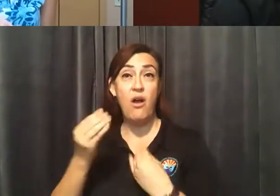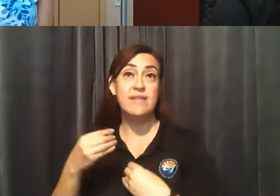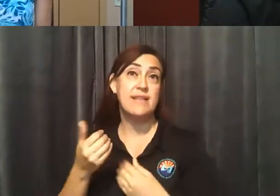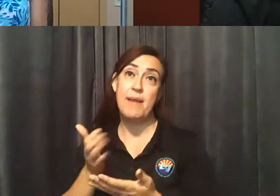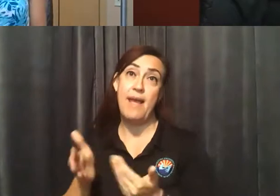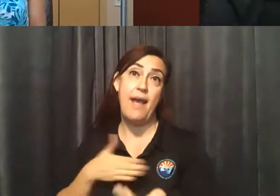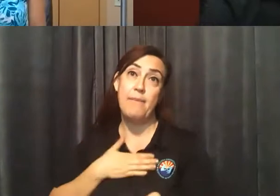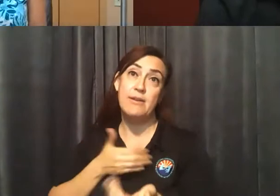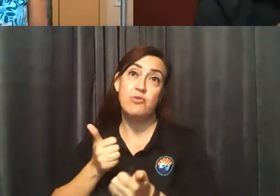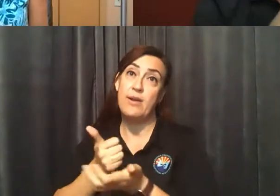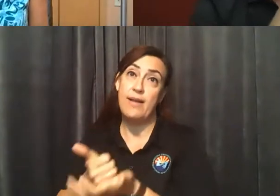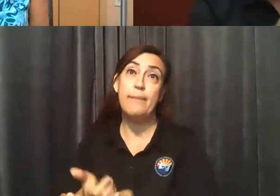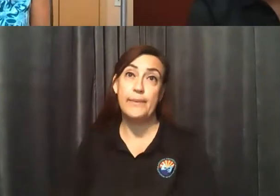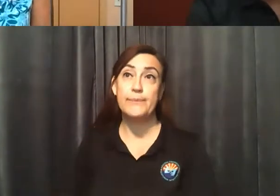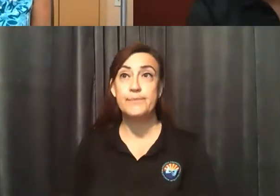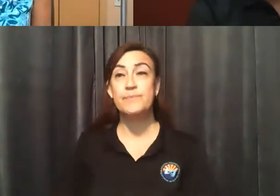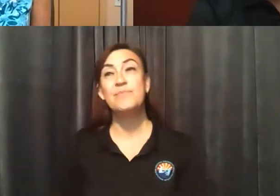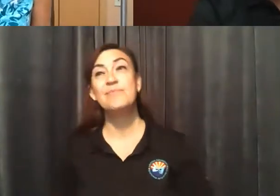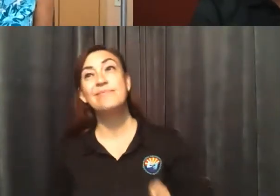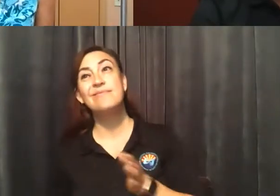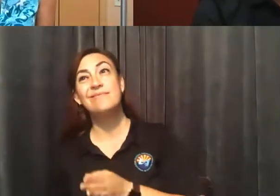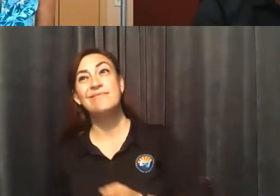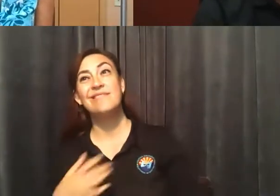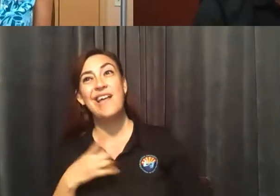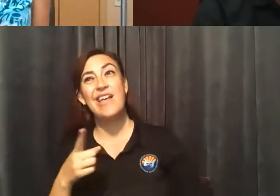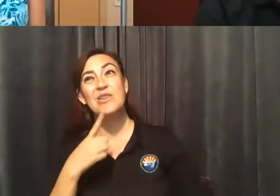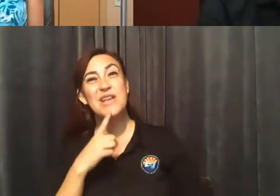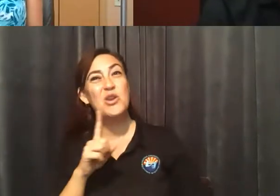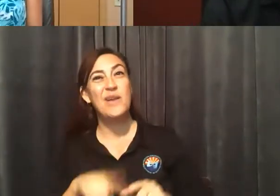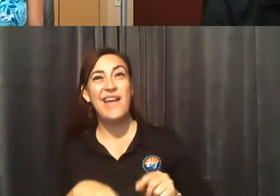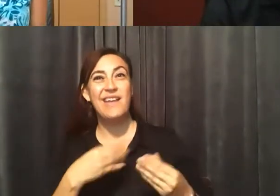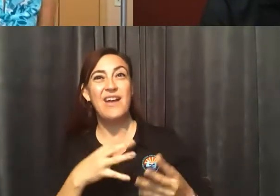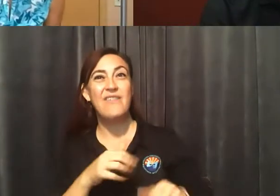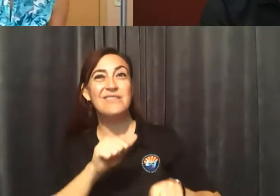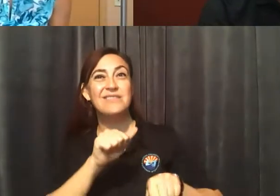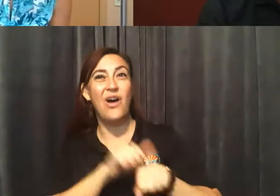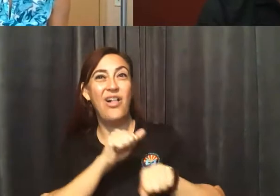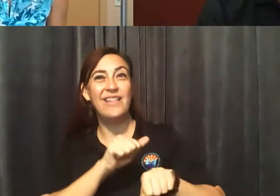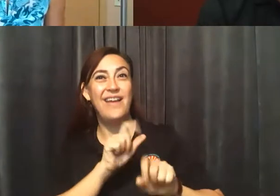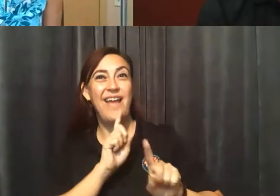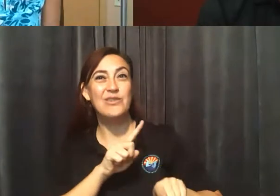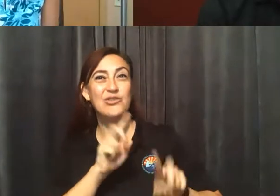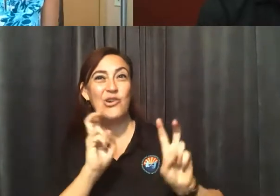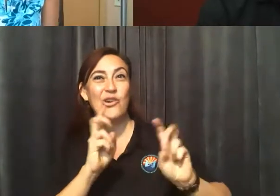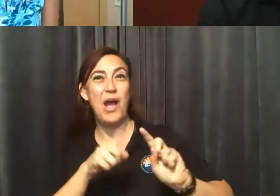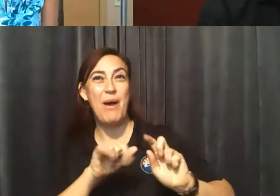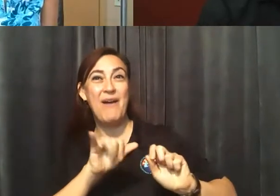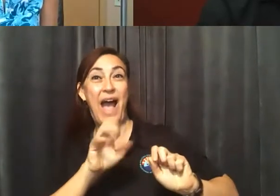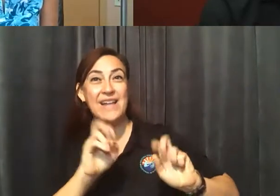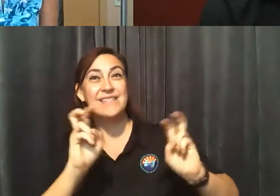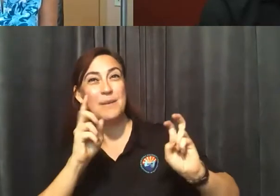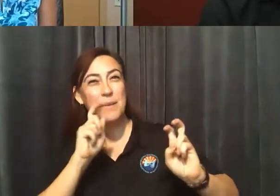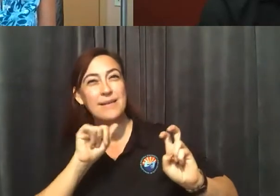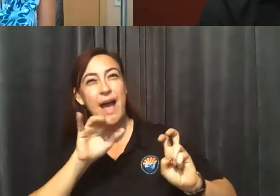I like the fact that you said you can't give a solid answer on ice. Saw what you did there. Good question, Russell. And I